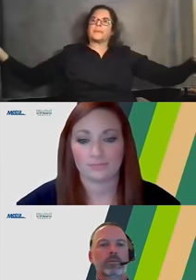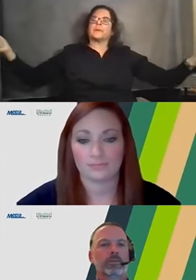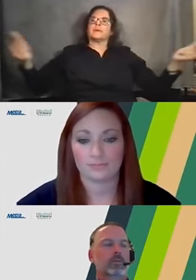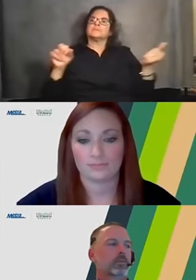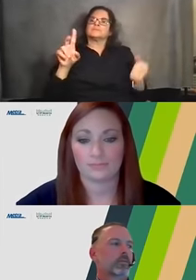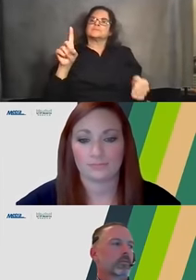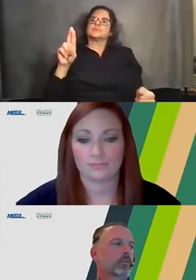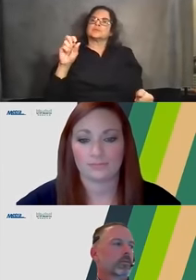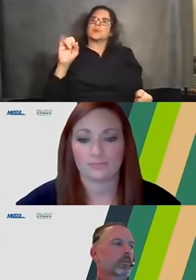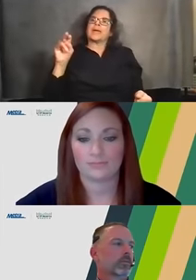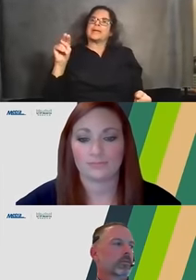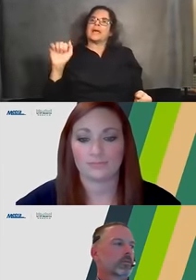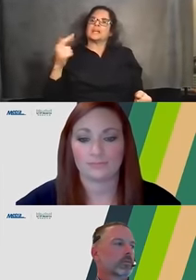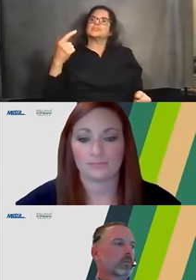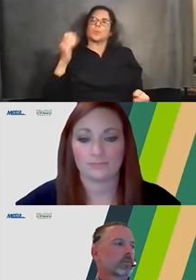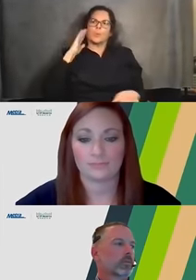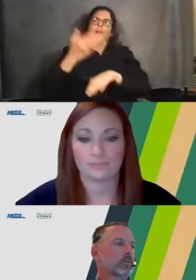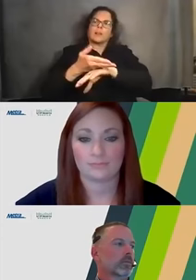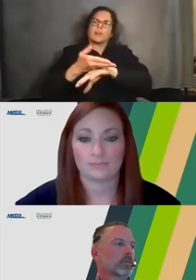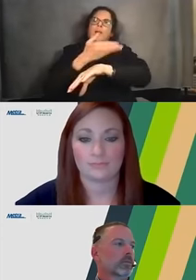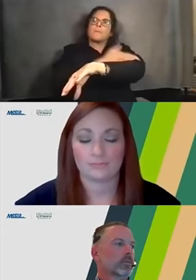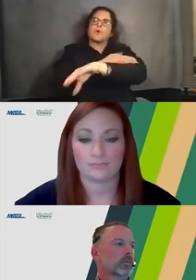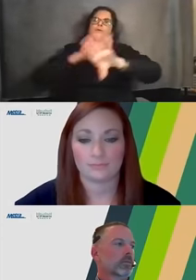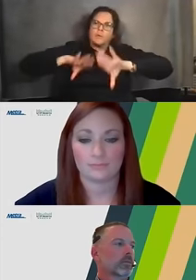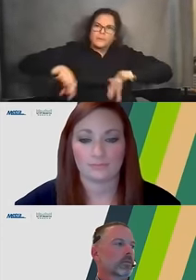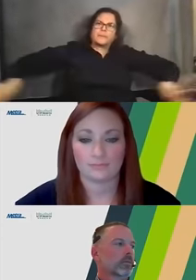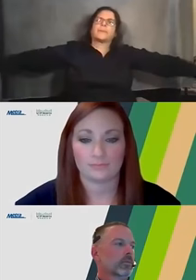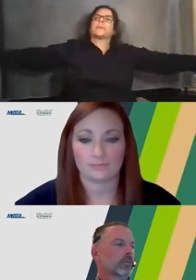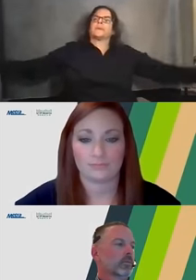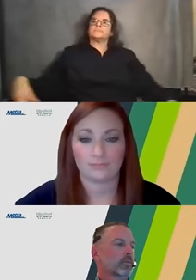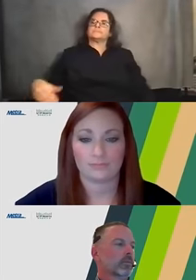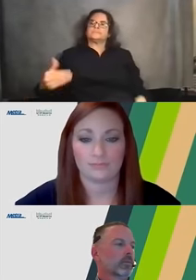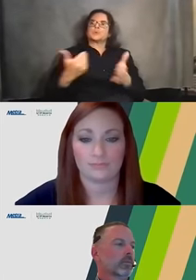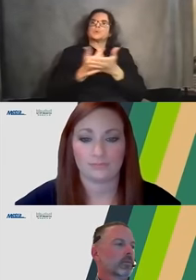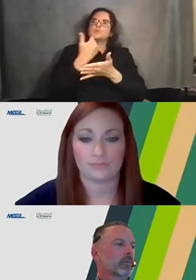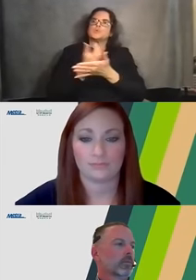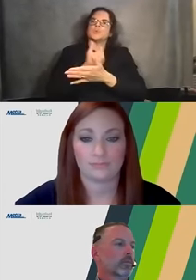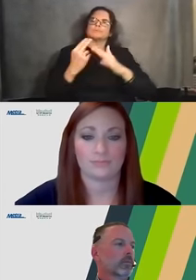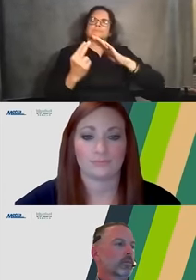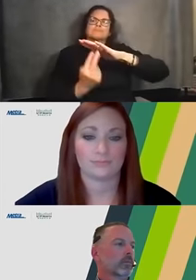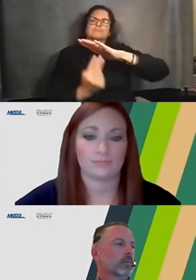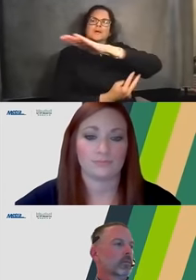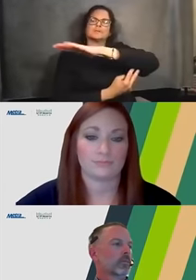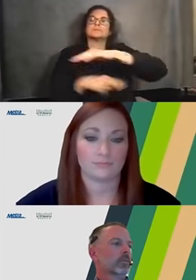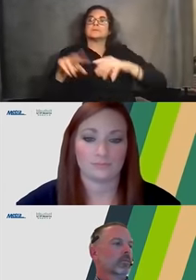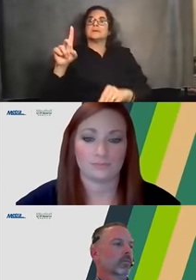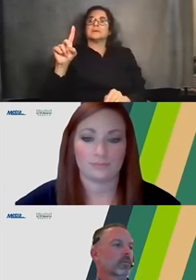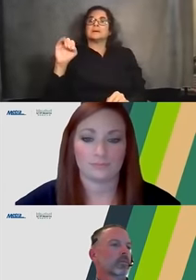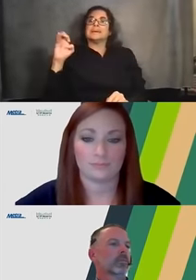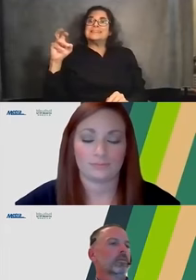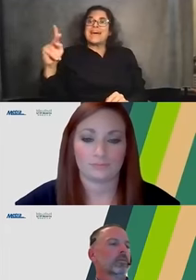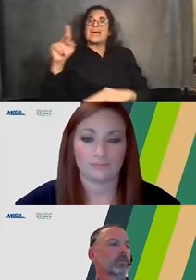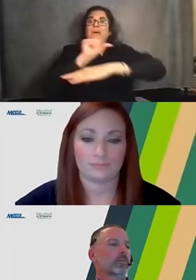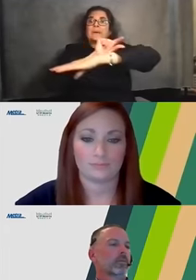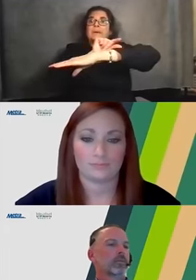that's definitely an improvement that you would see with the the new bridges. The deck is is also thicker. And so it just makes it it's